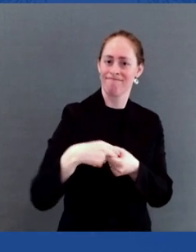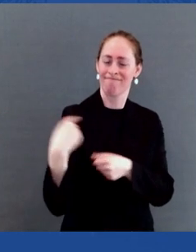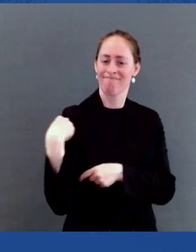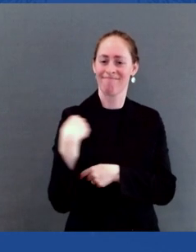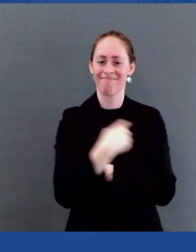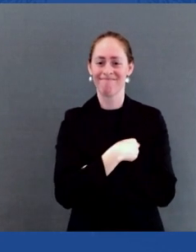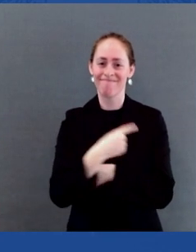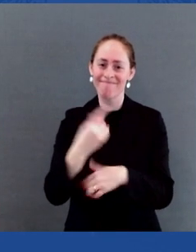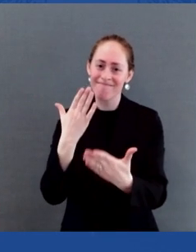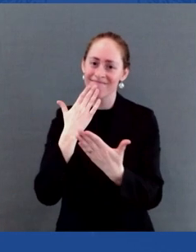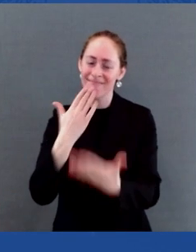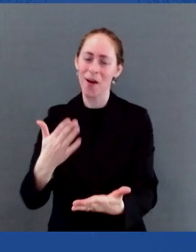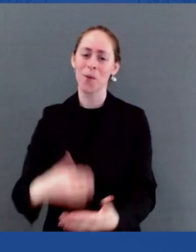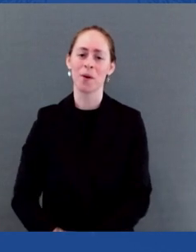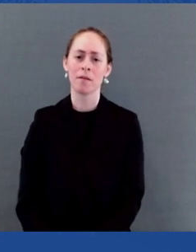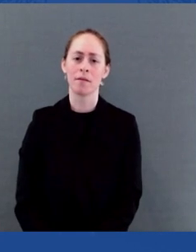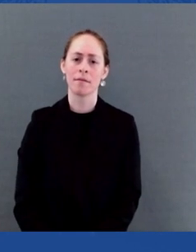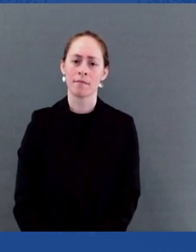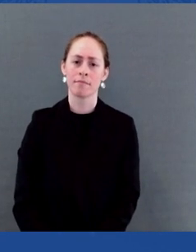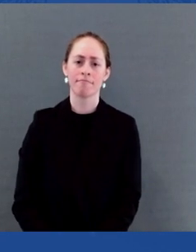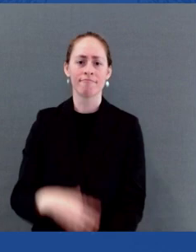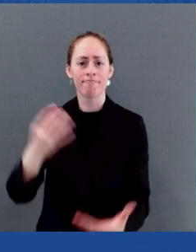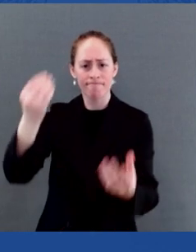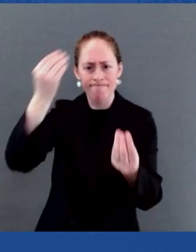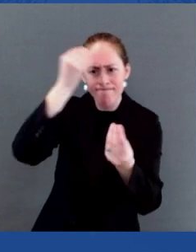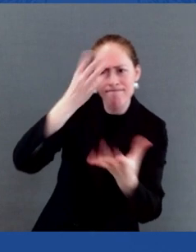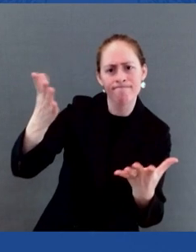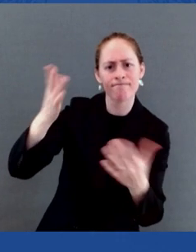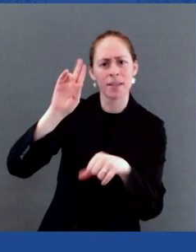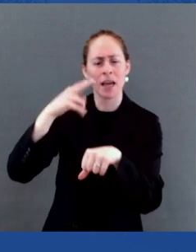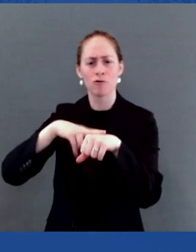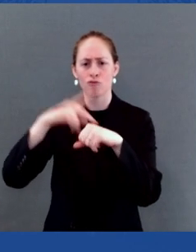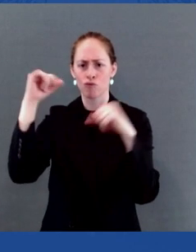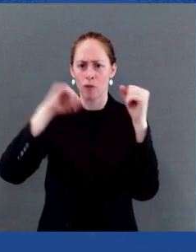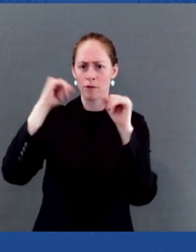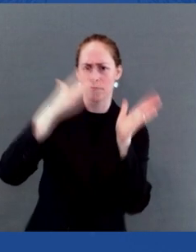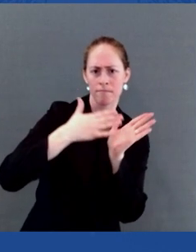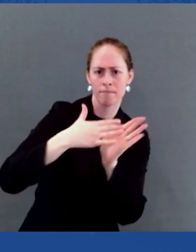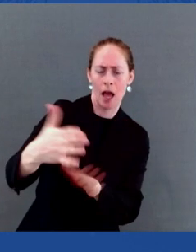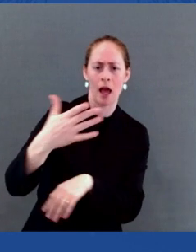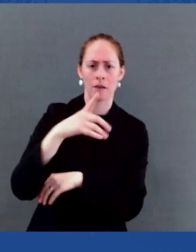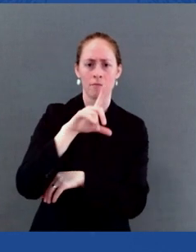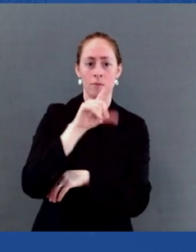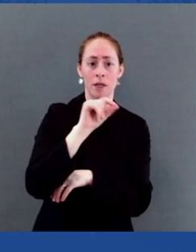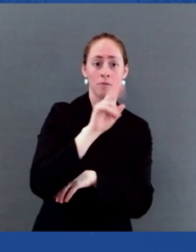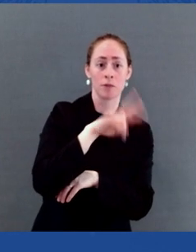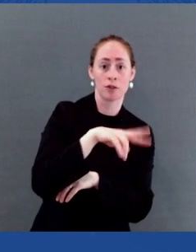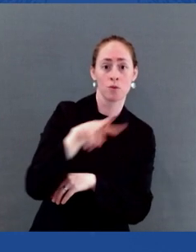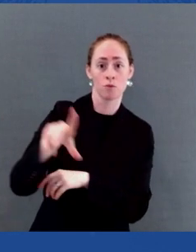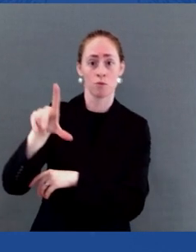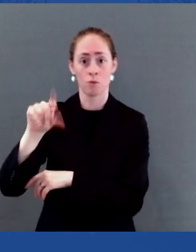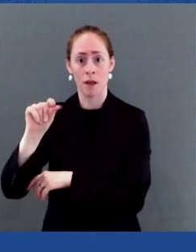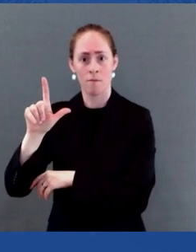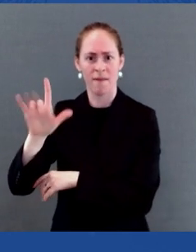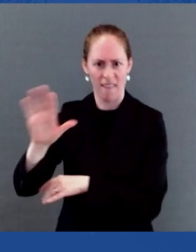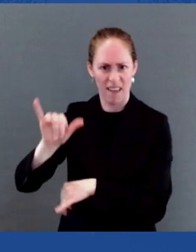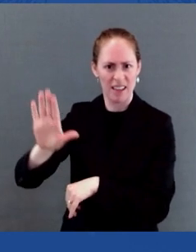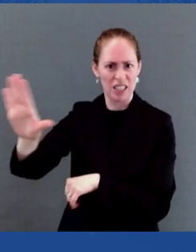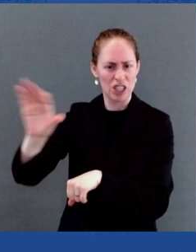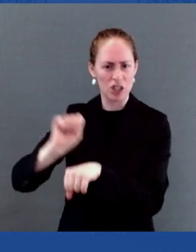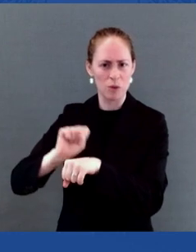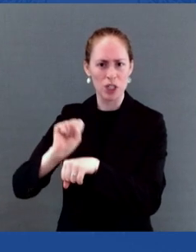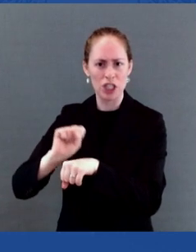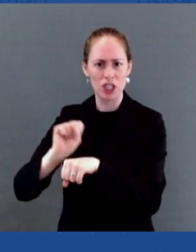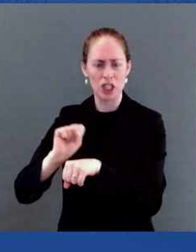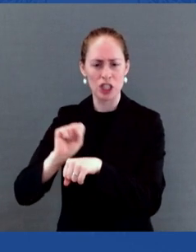for 2022 to 2025. That's — that's what he's doing. It's a roadmap for how we're going to put our foot on the gas and